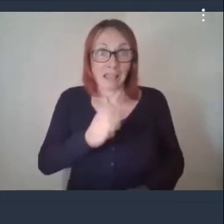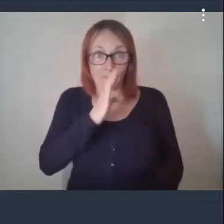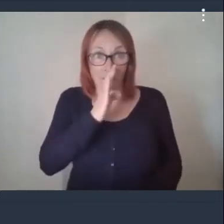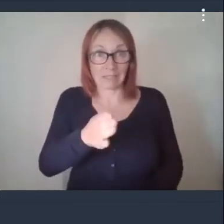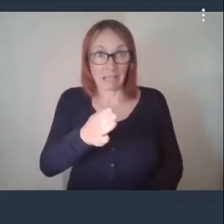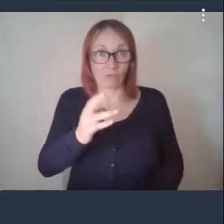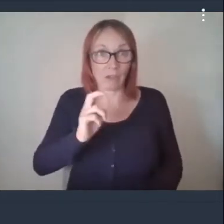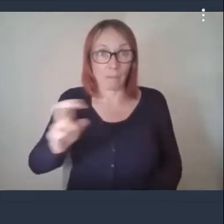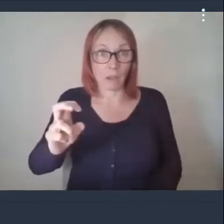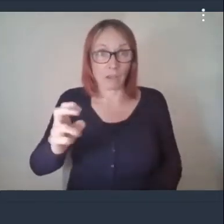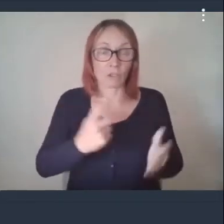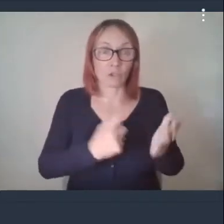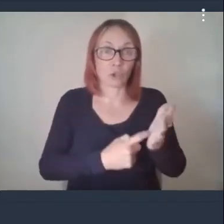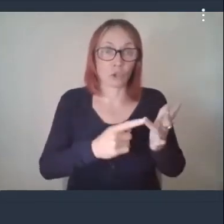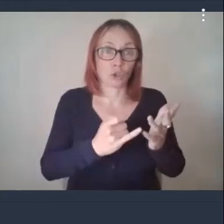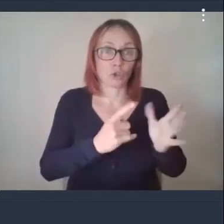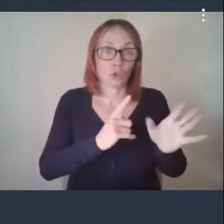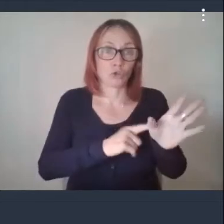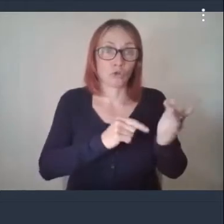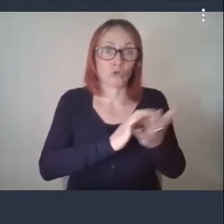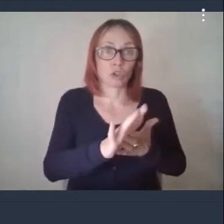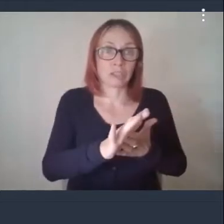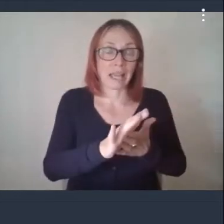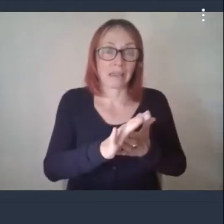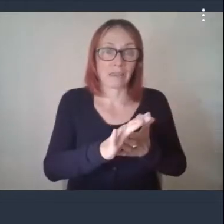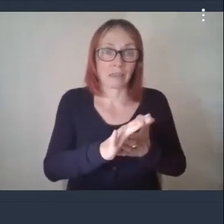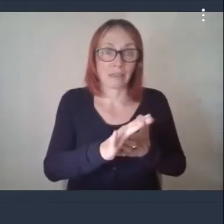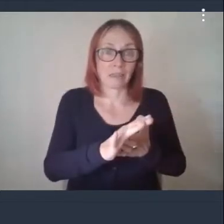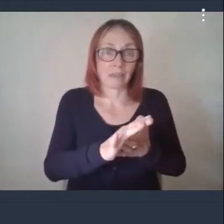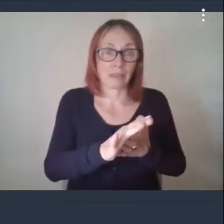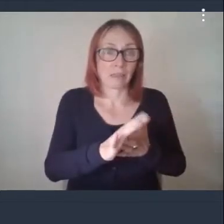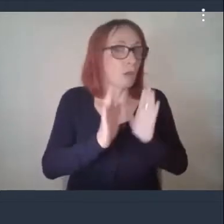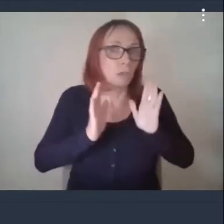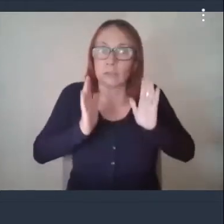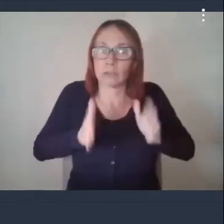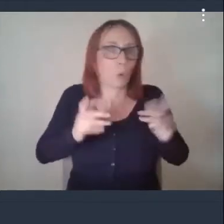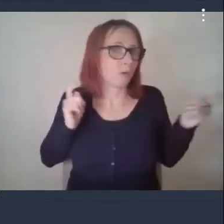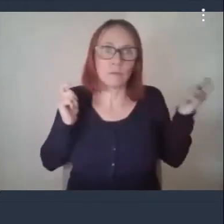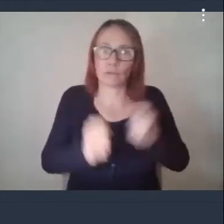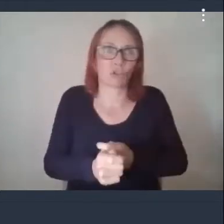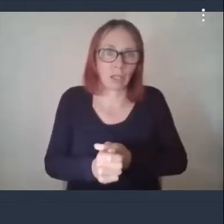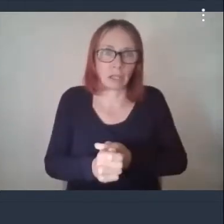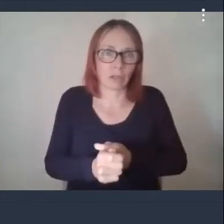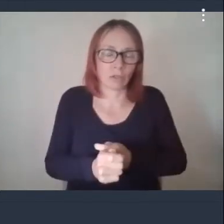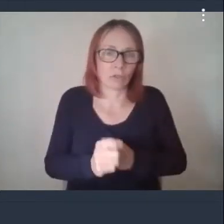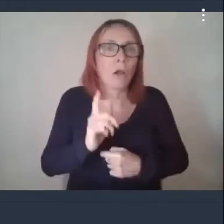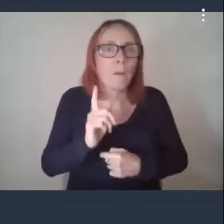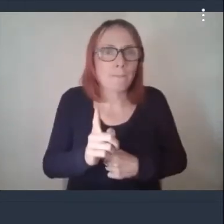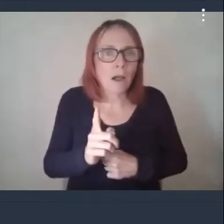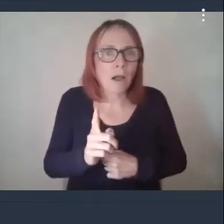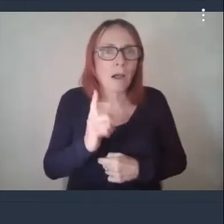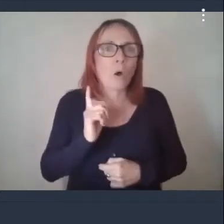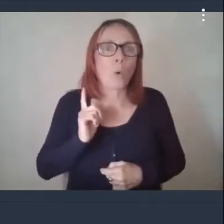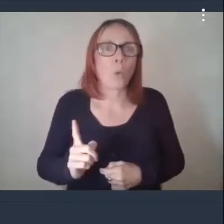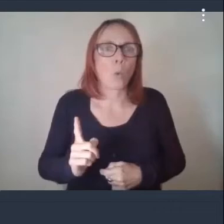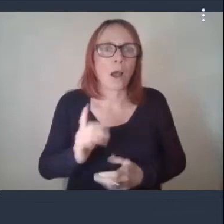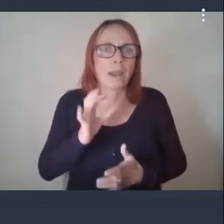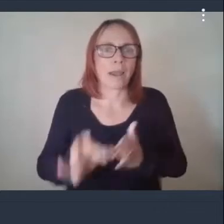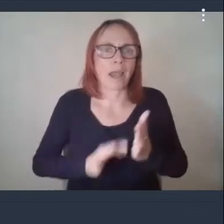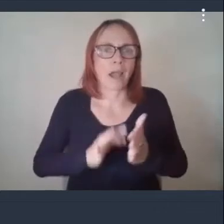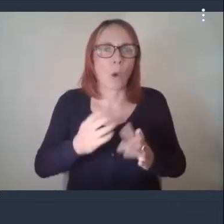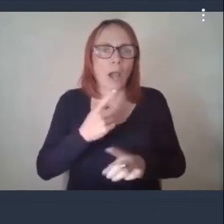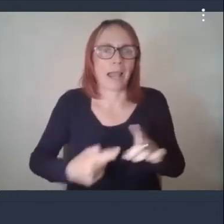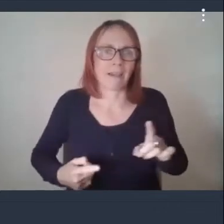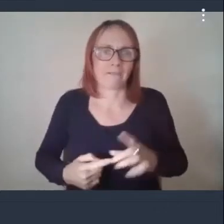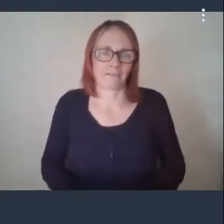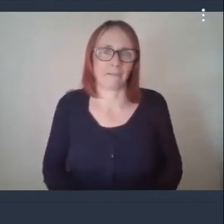resythe to bilingri you don't have to change and it still takes an hour and a half to get here so if you're